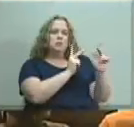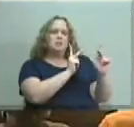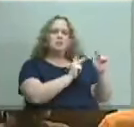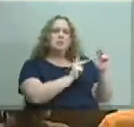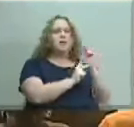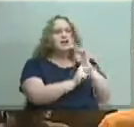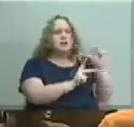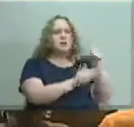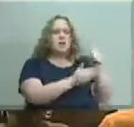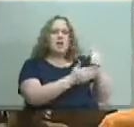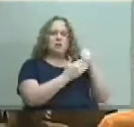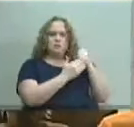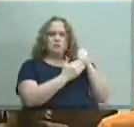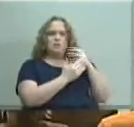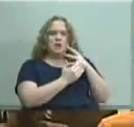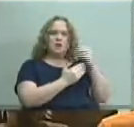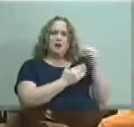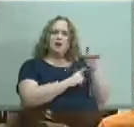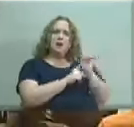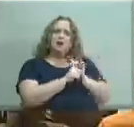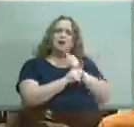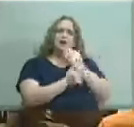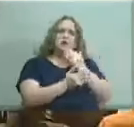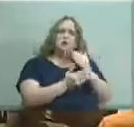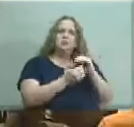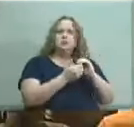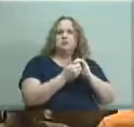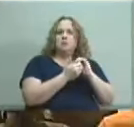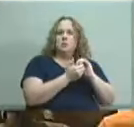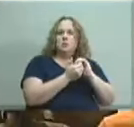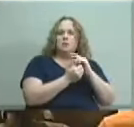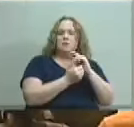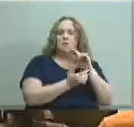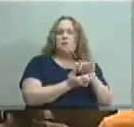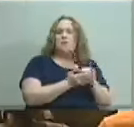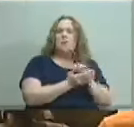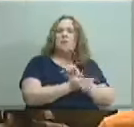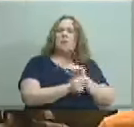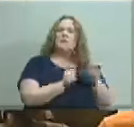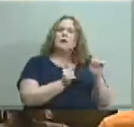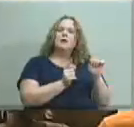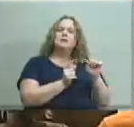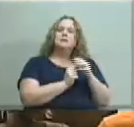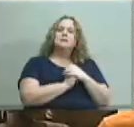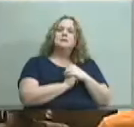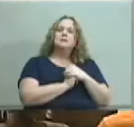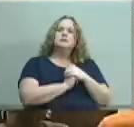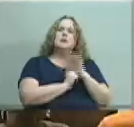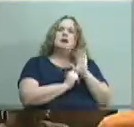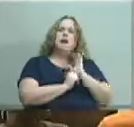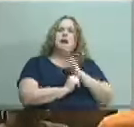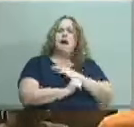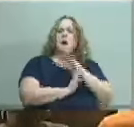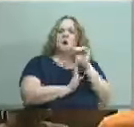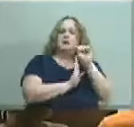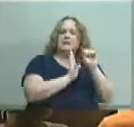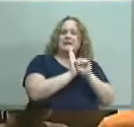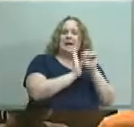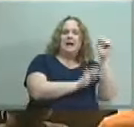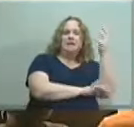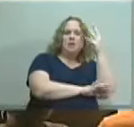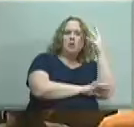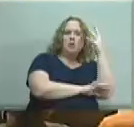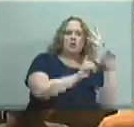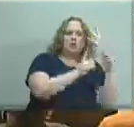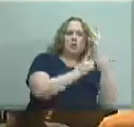could help and uh be a good partner in this but i think you answered just like our state forestry department only